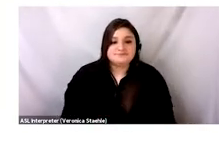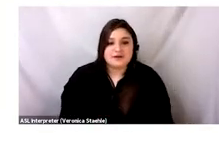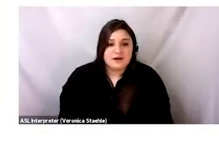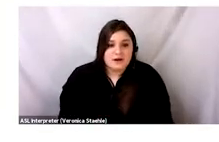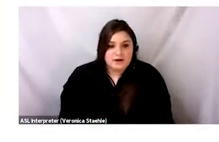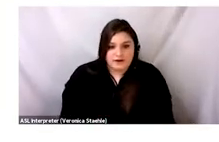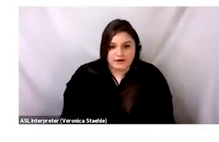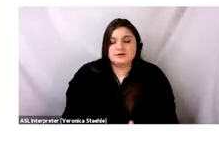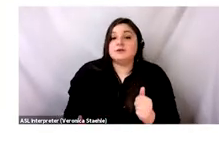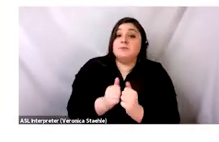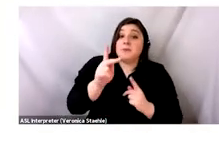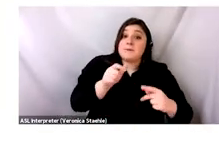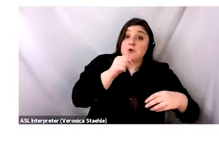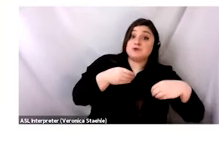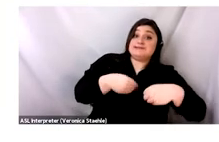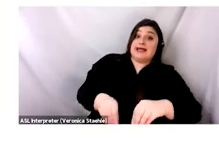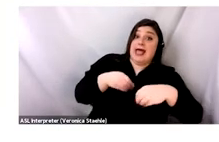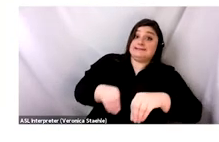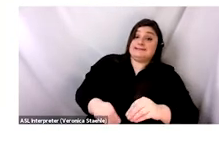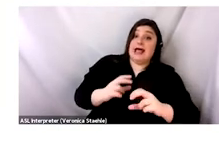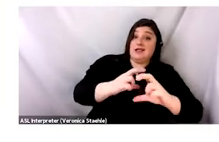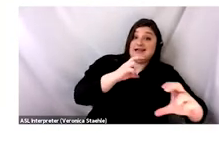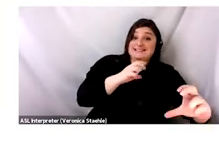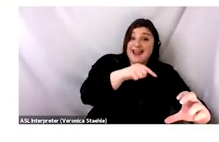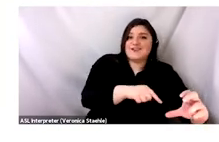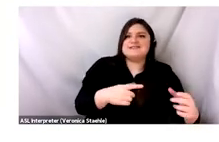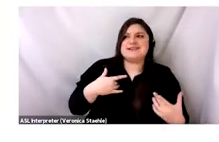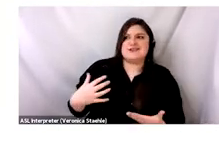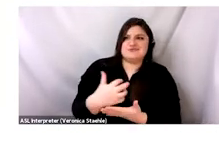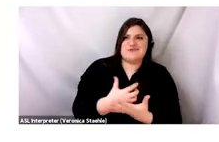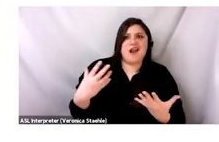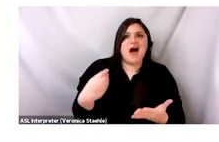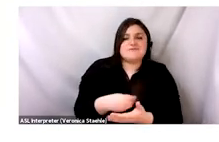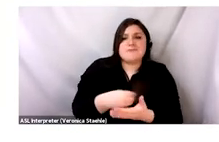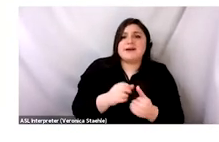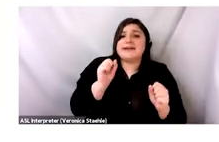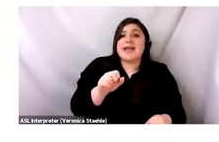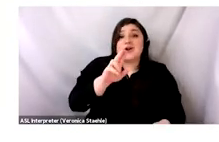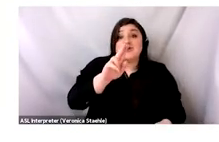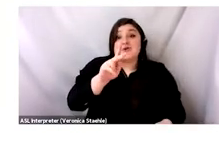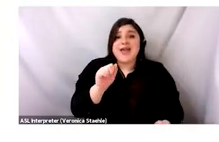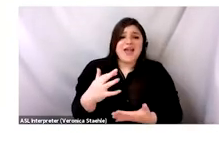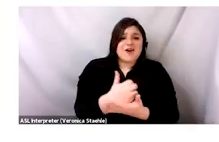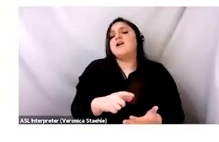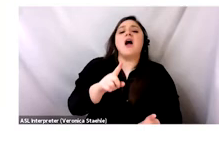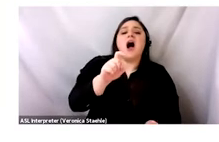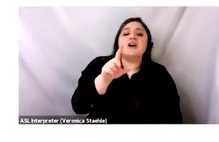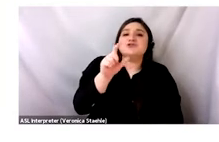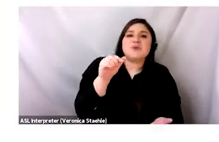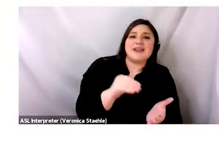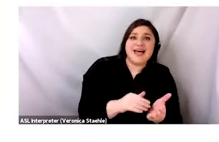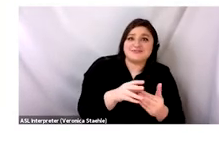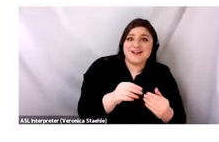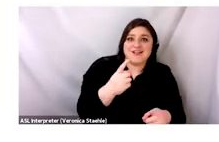is expensive, most importers make really good money. For a container from the UK, importers will make around $120